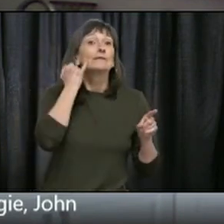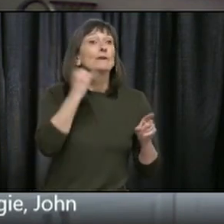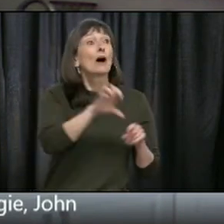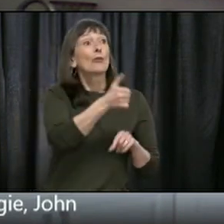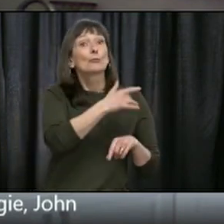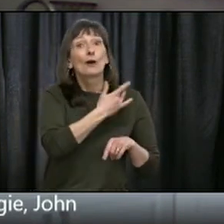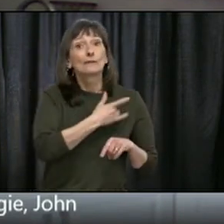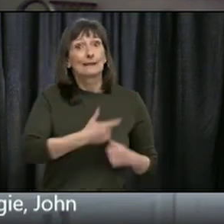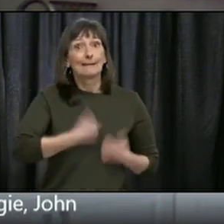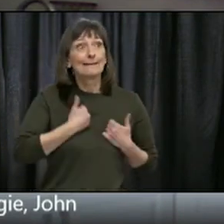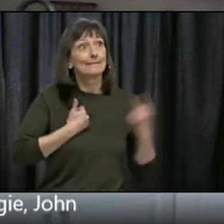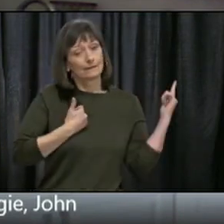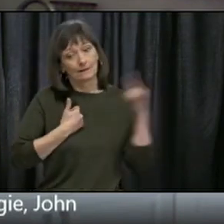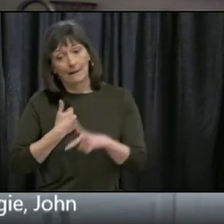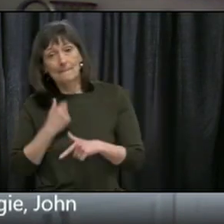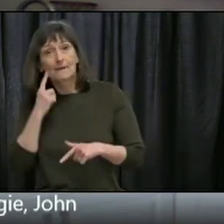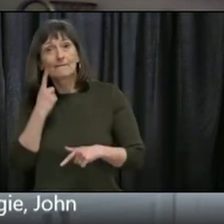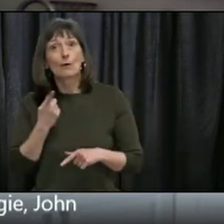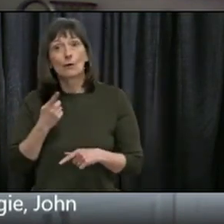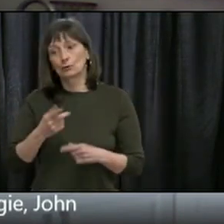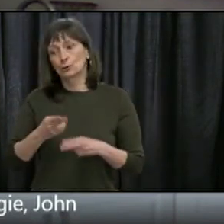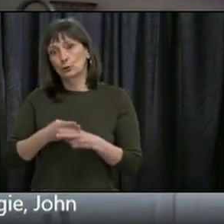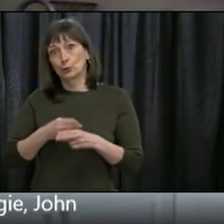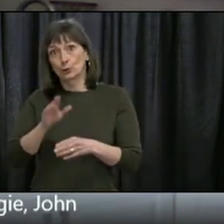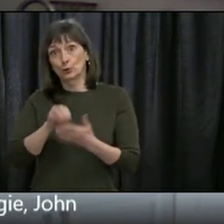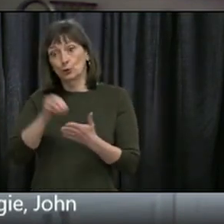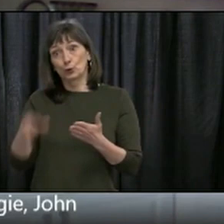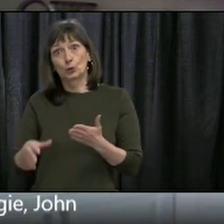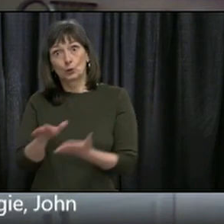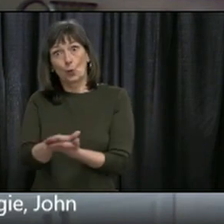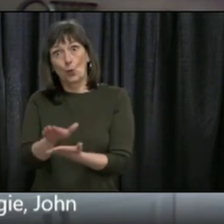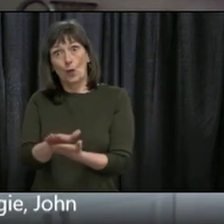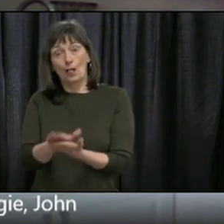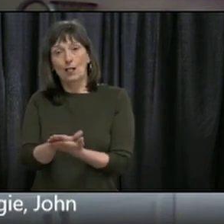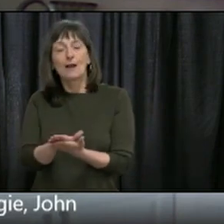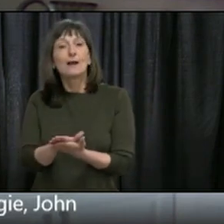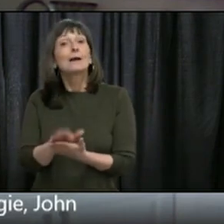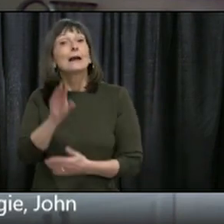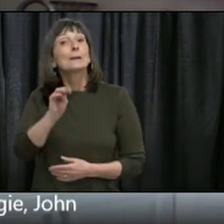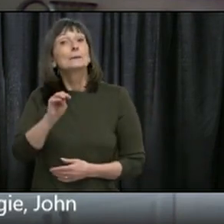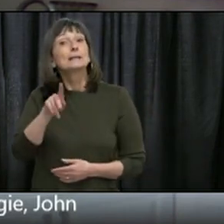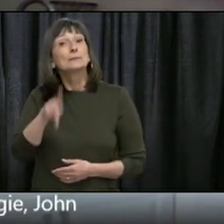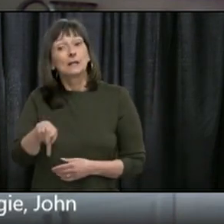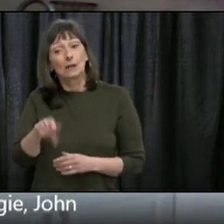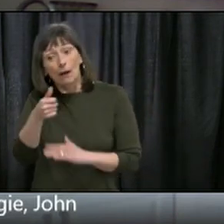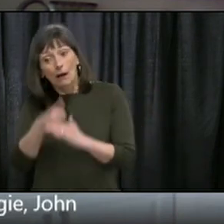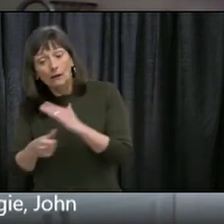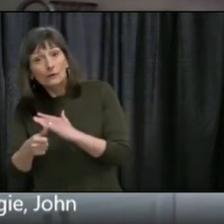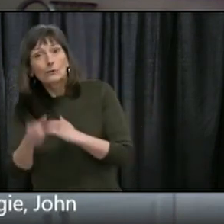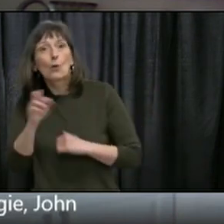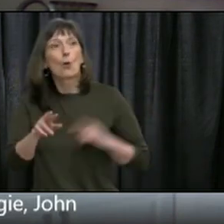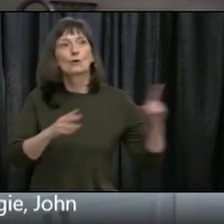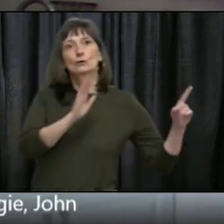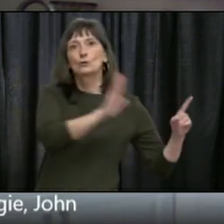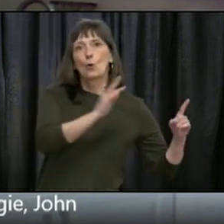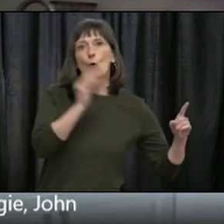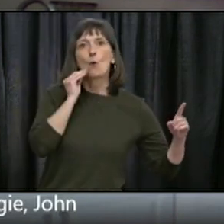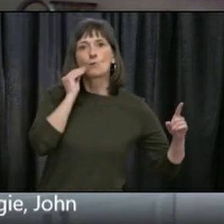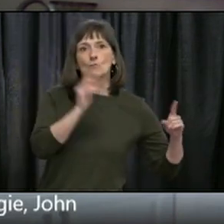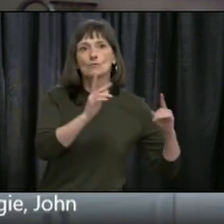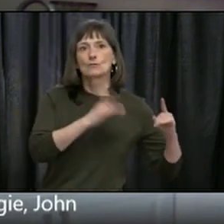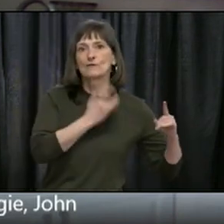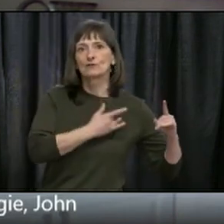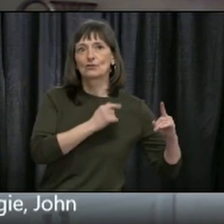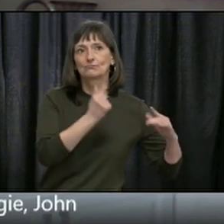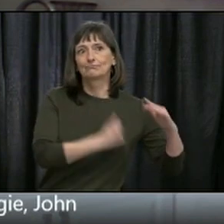So that may be the single fastest way of identifying if someone is a resident of this province whether they have a